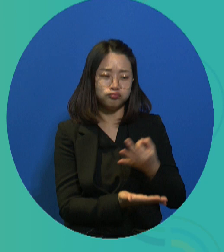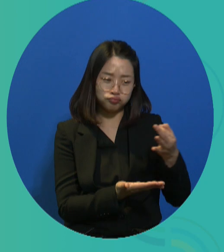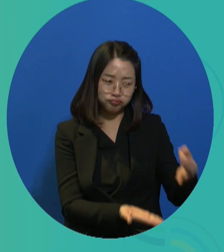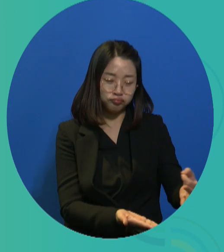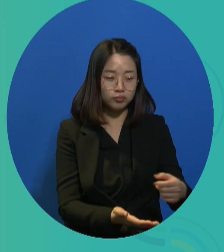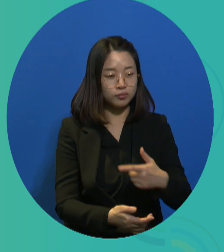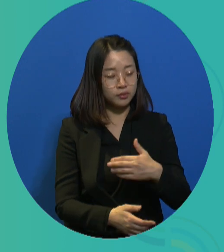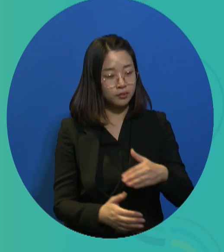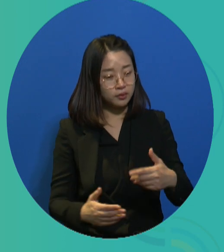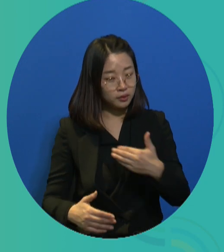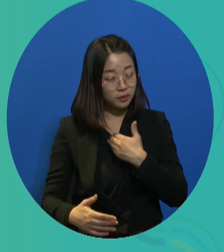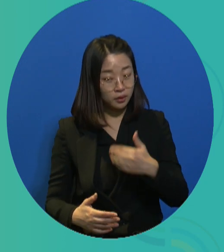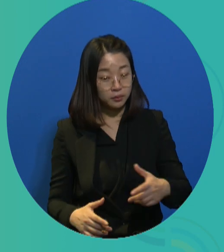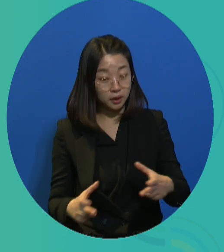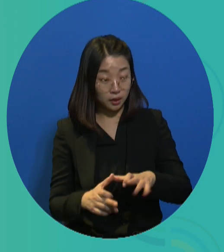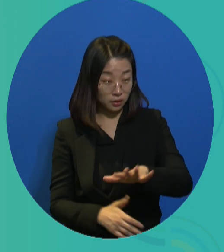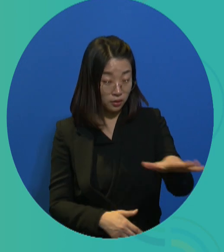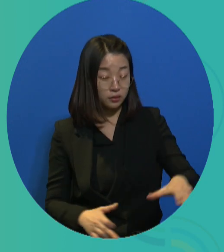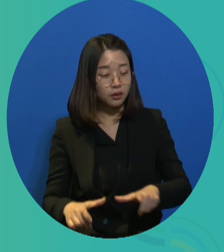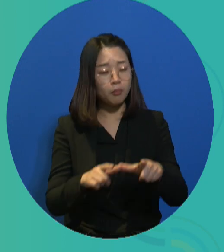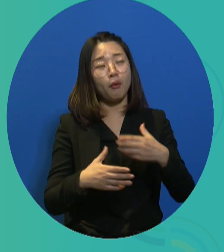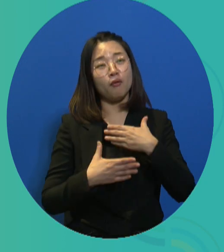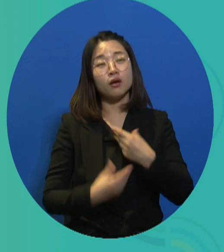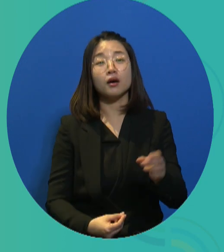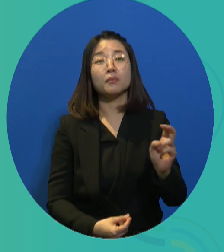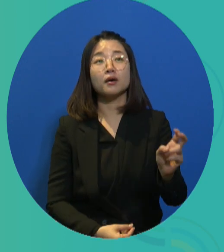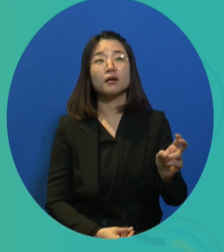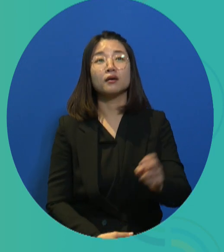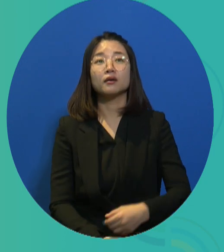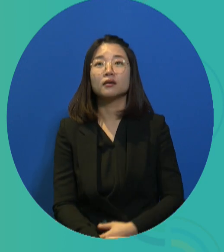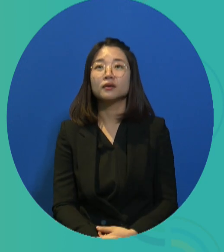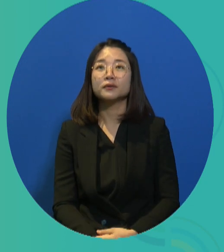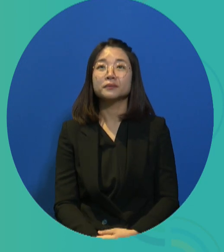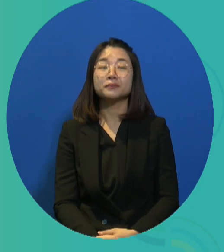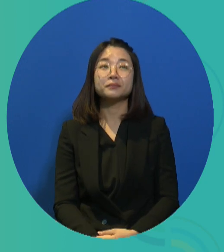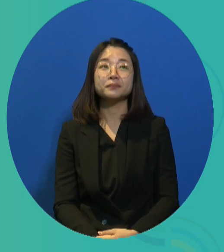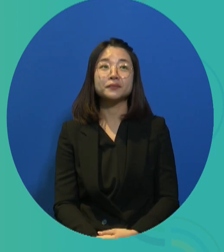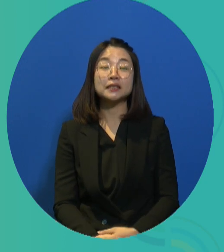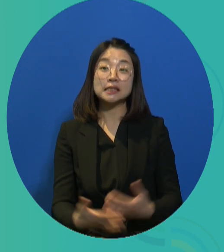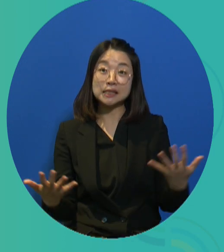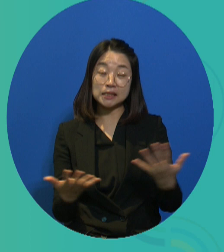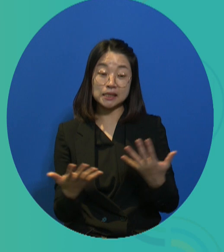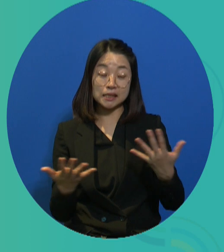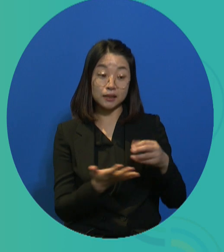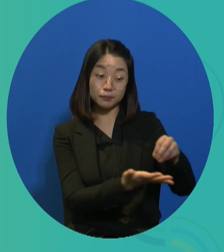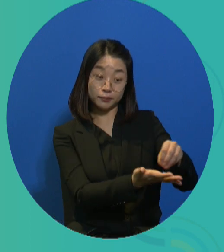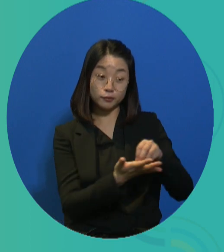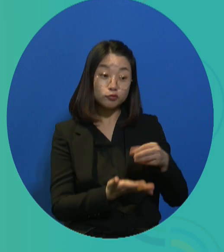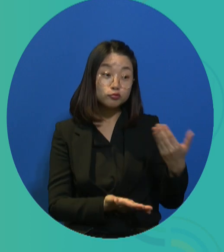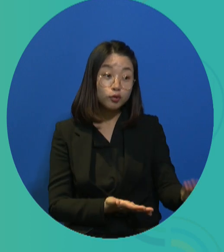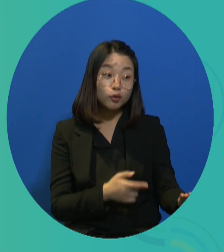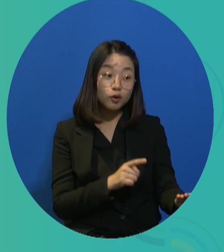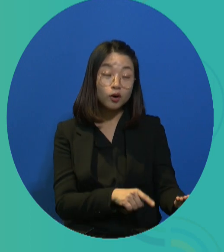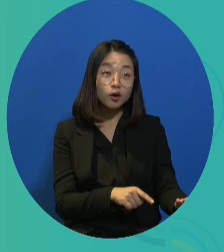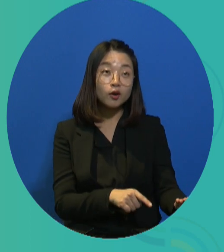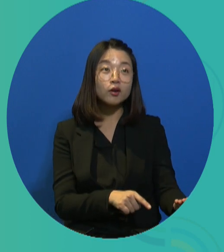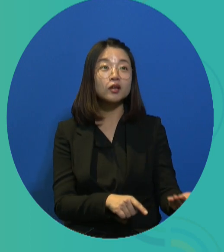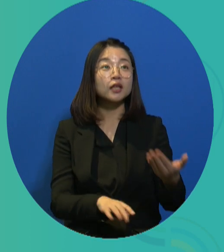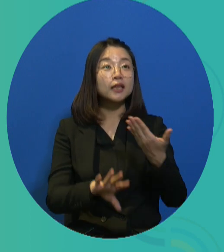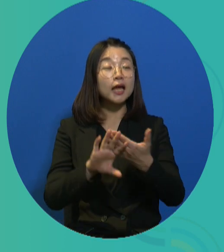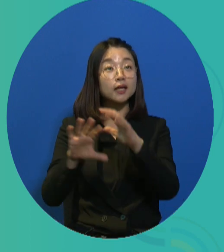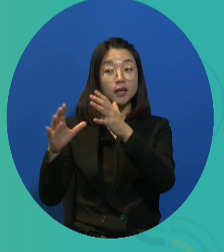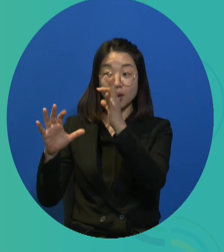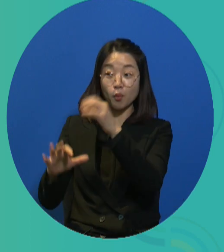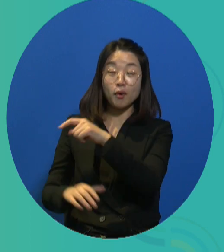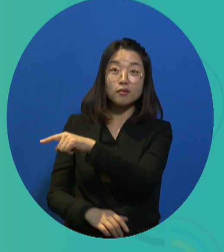enterprises and so on and so forth. So if these voluntary civic activities that already exist are accepted and expanded as